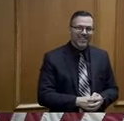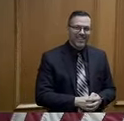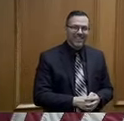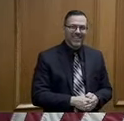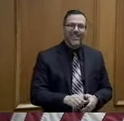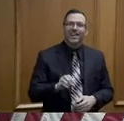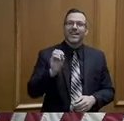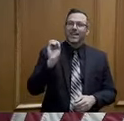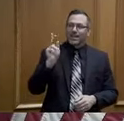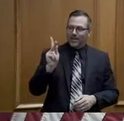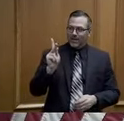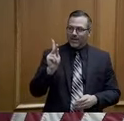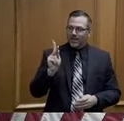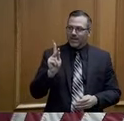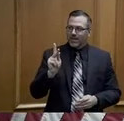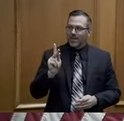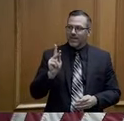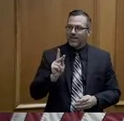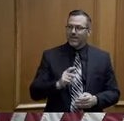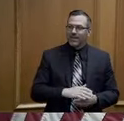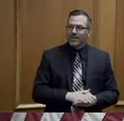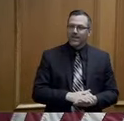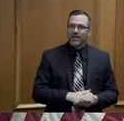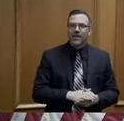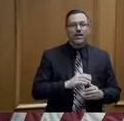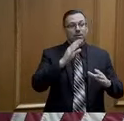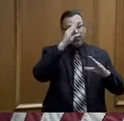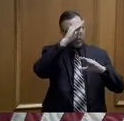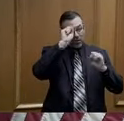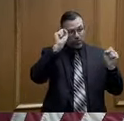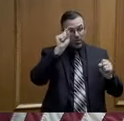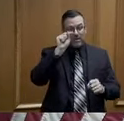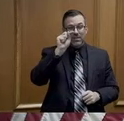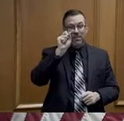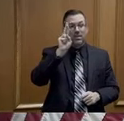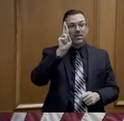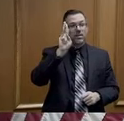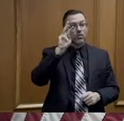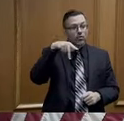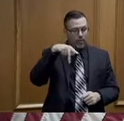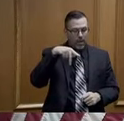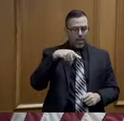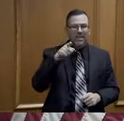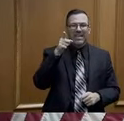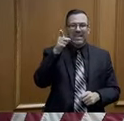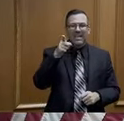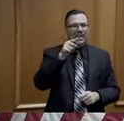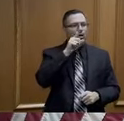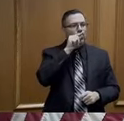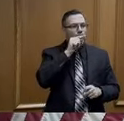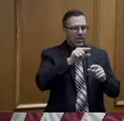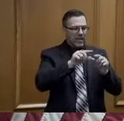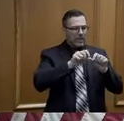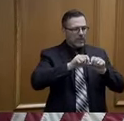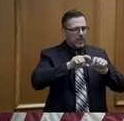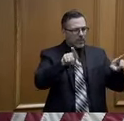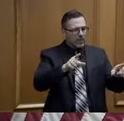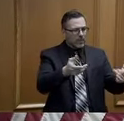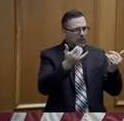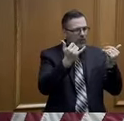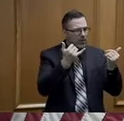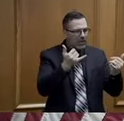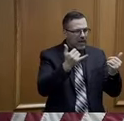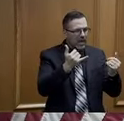Okay. I know that President Trump had said, he tweeted out something today saying the